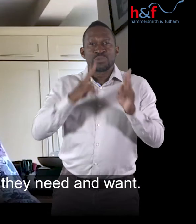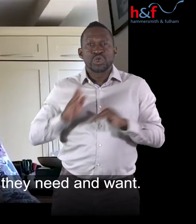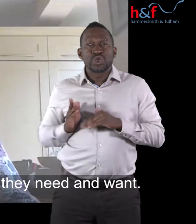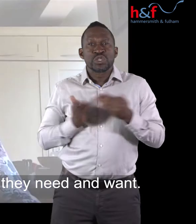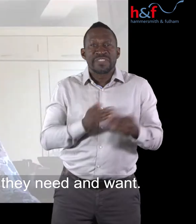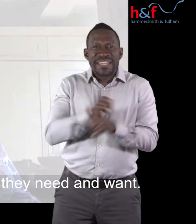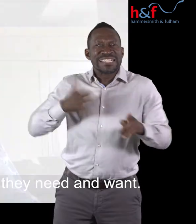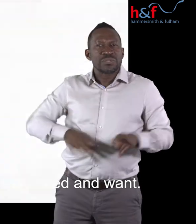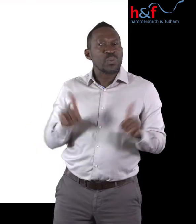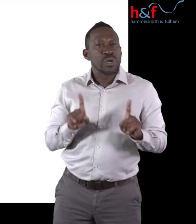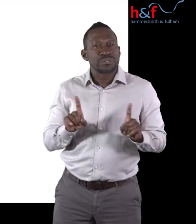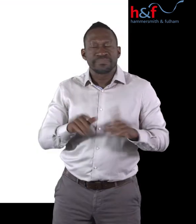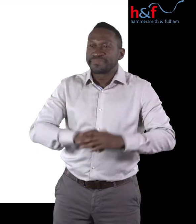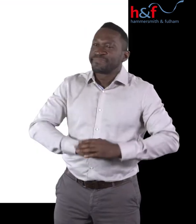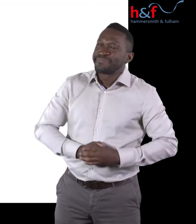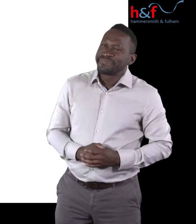want.